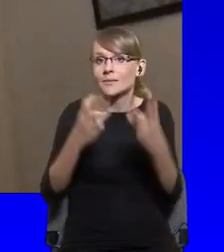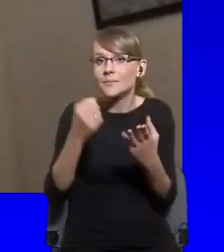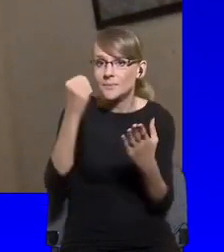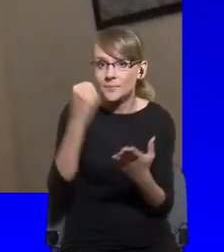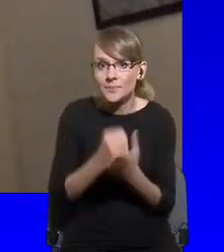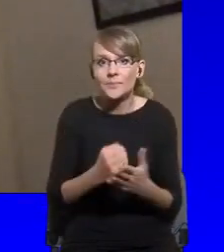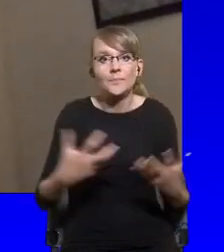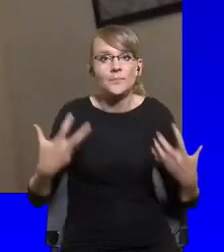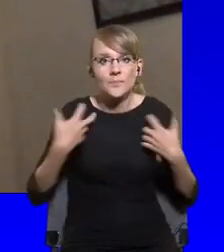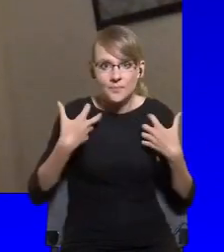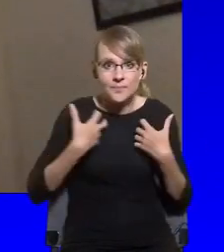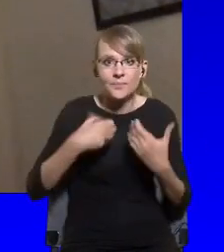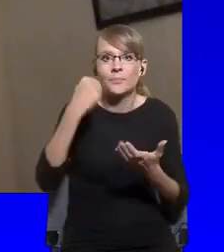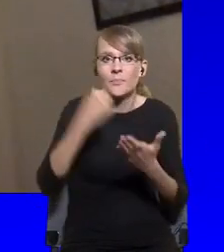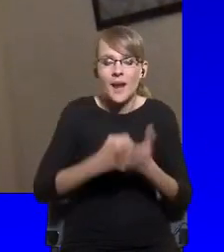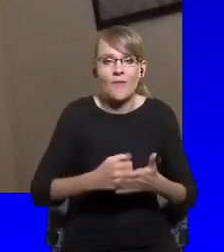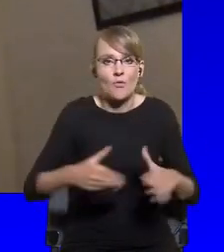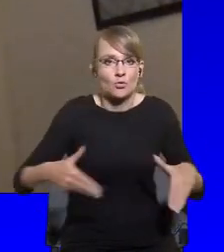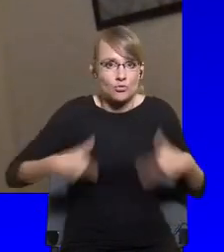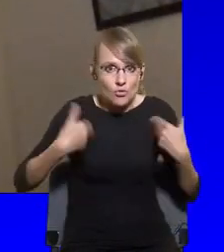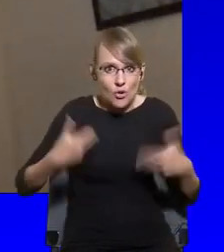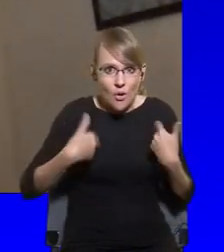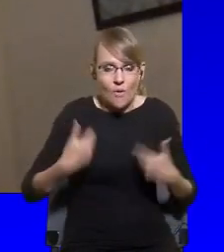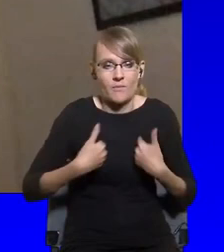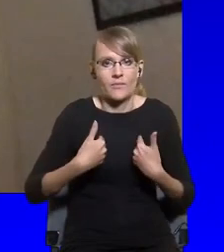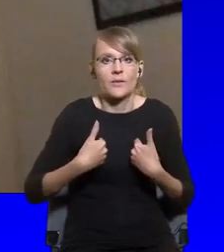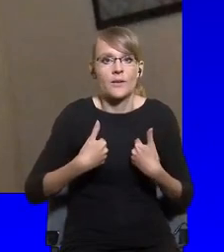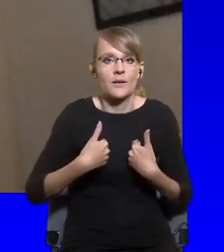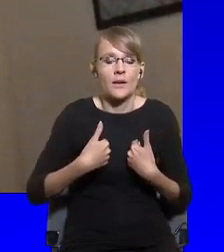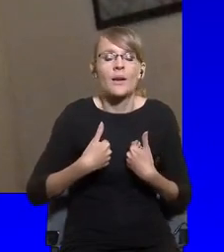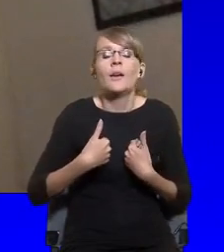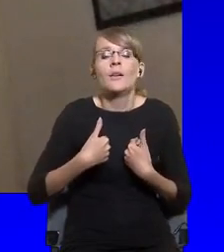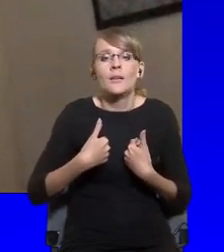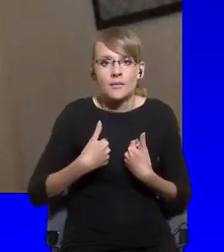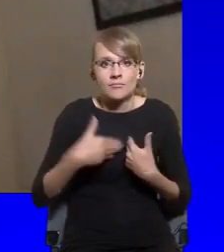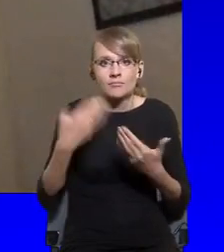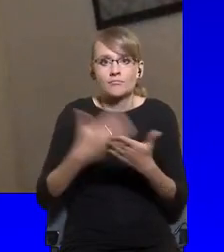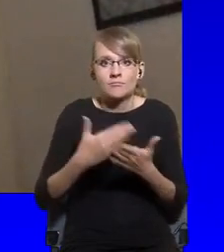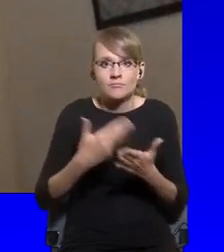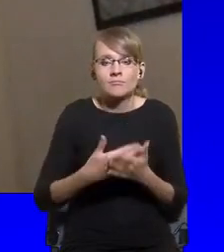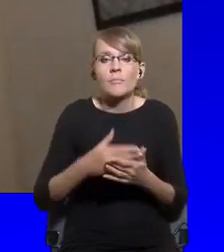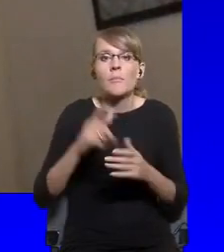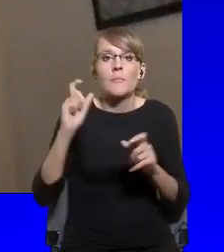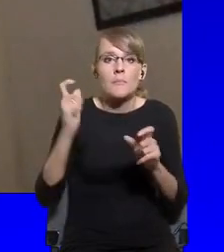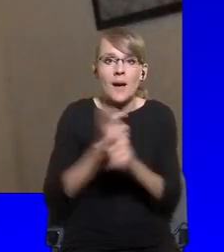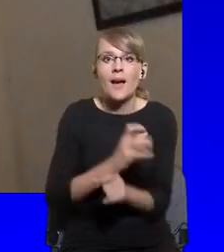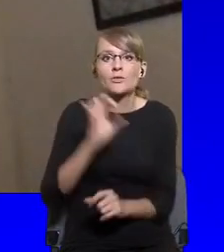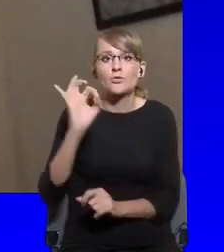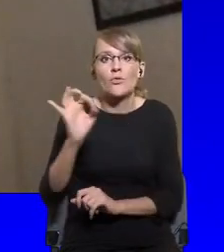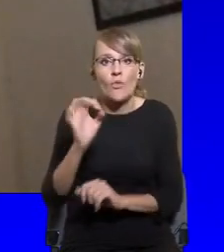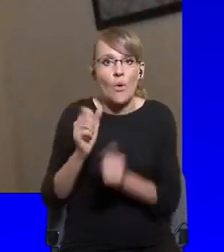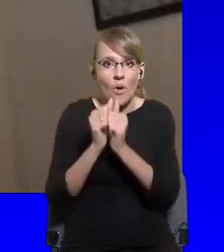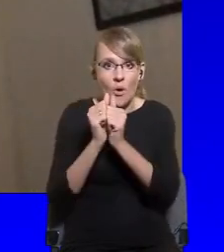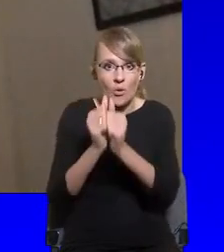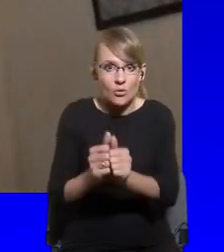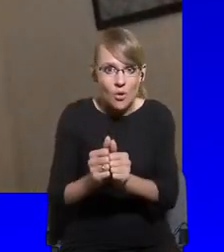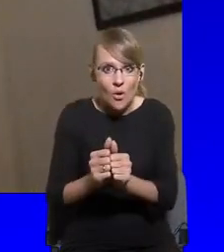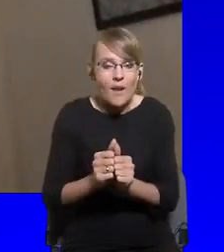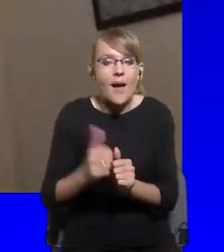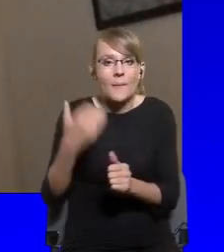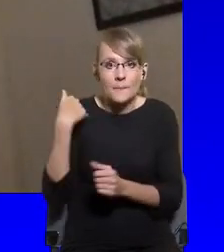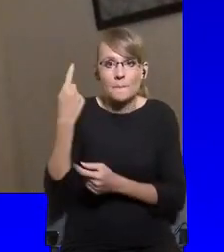and well, and that that's led to a kind of rethinking of the role of the state amongst amongst